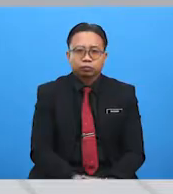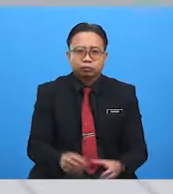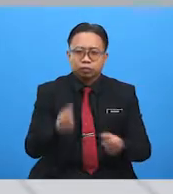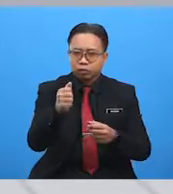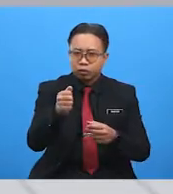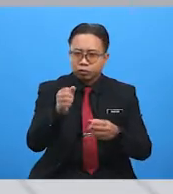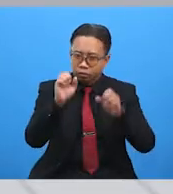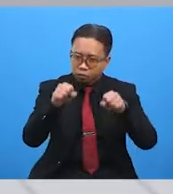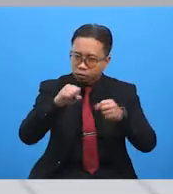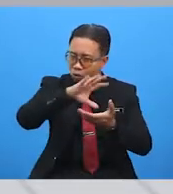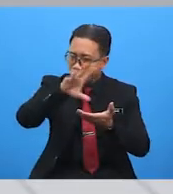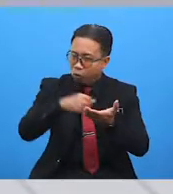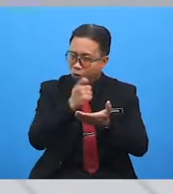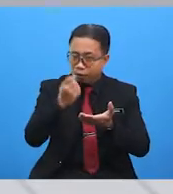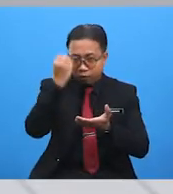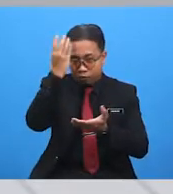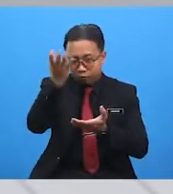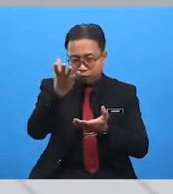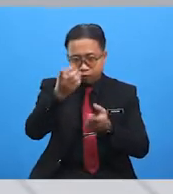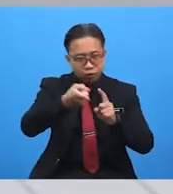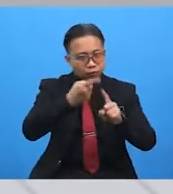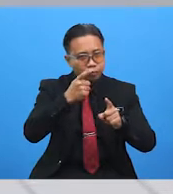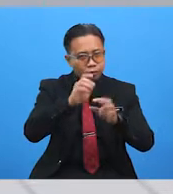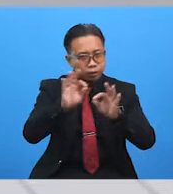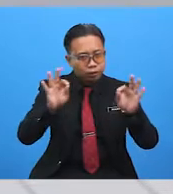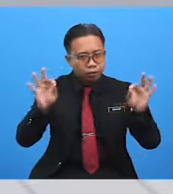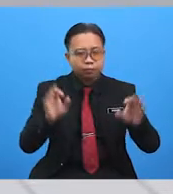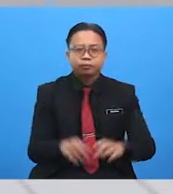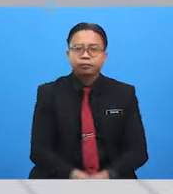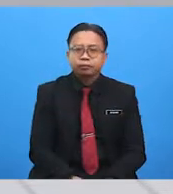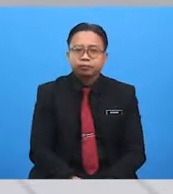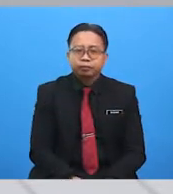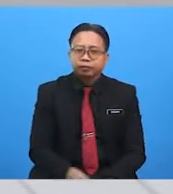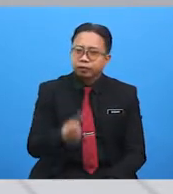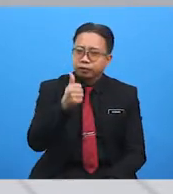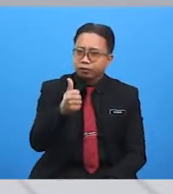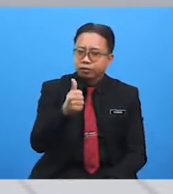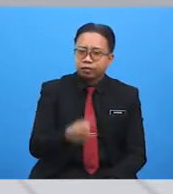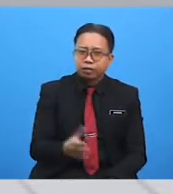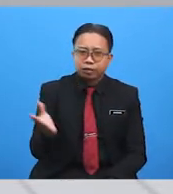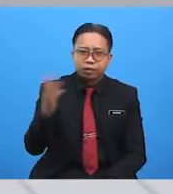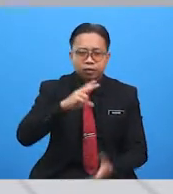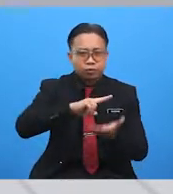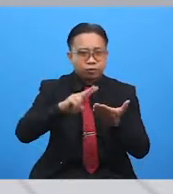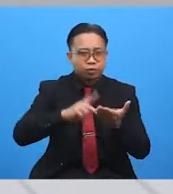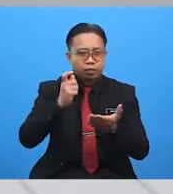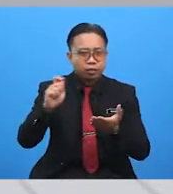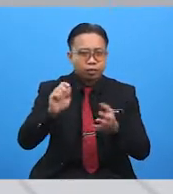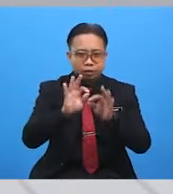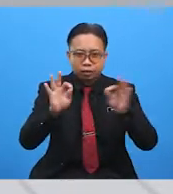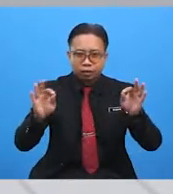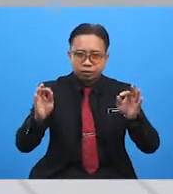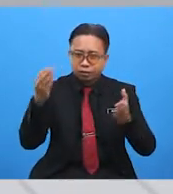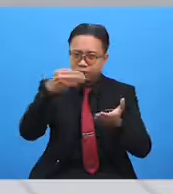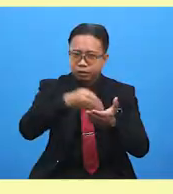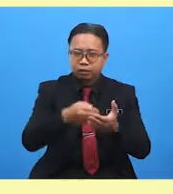Did you manage to find all the information from the text? Excellent! Let's read the text one